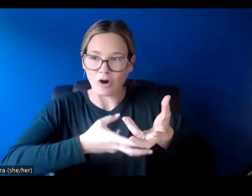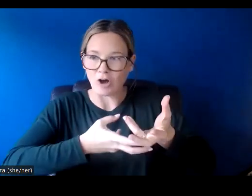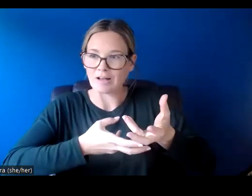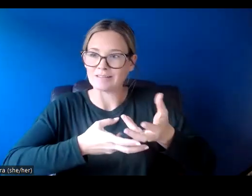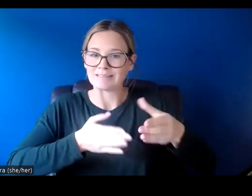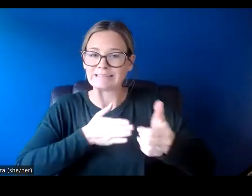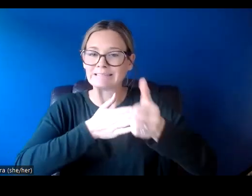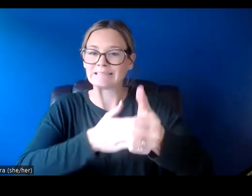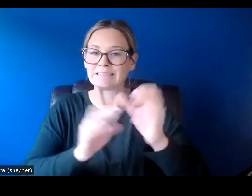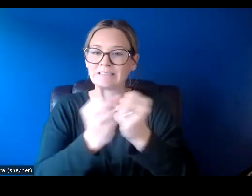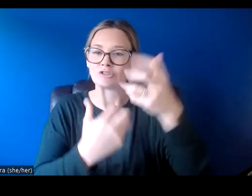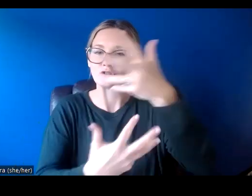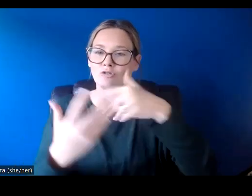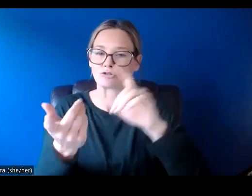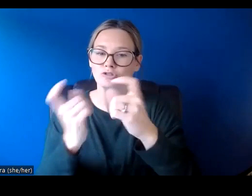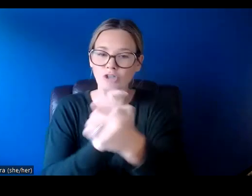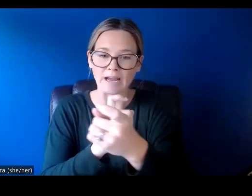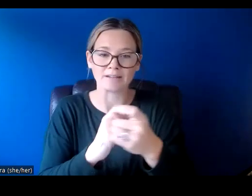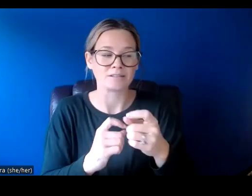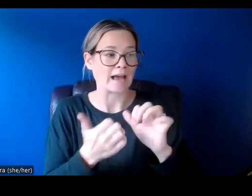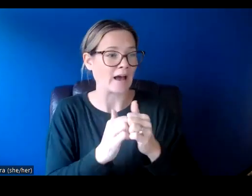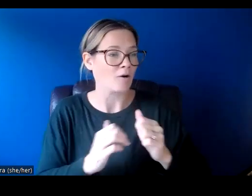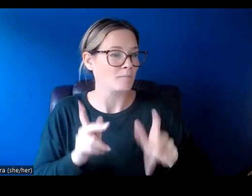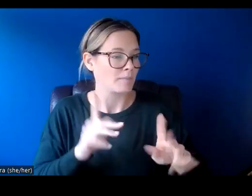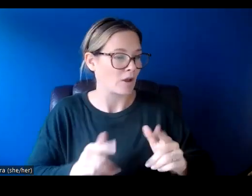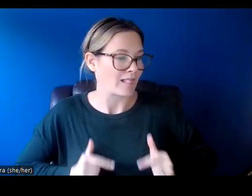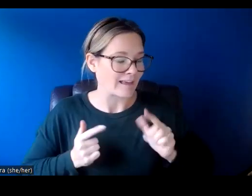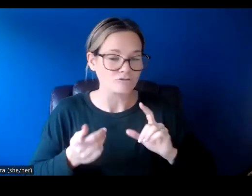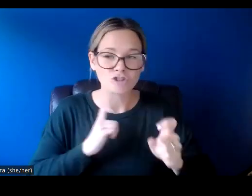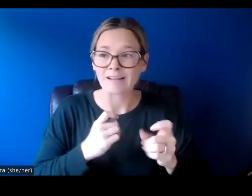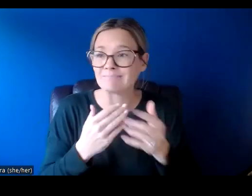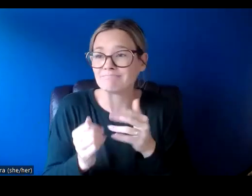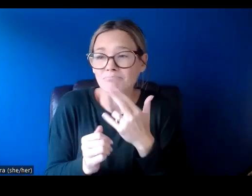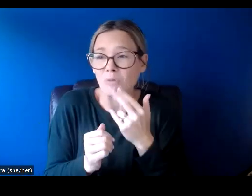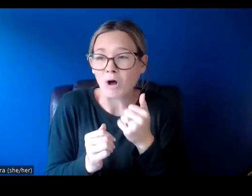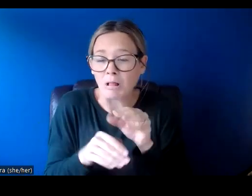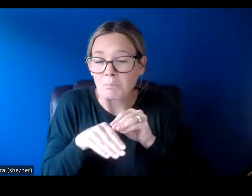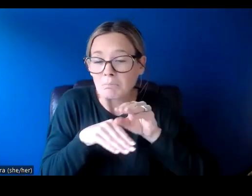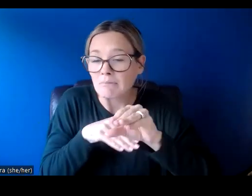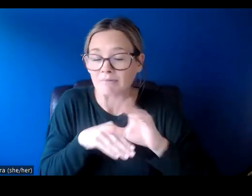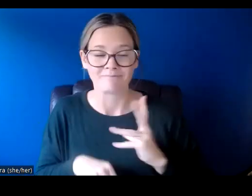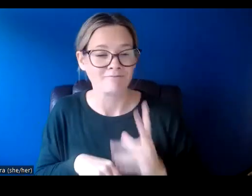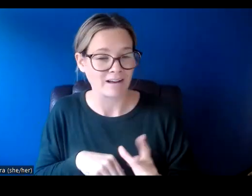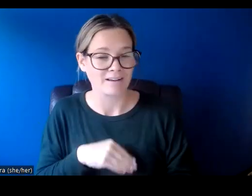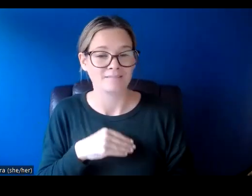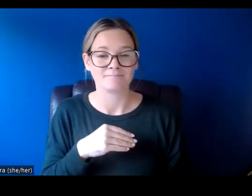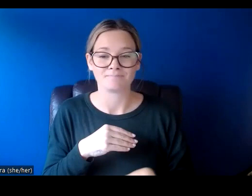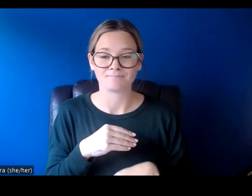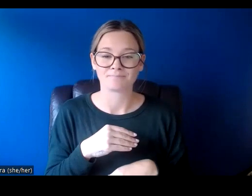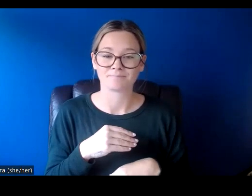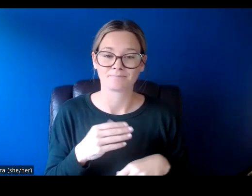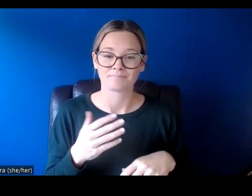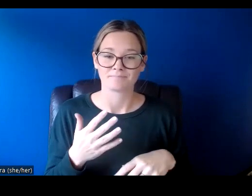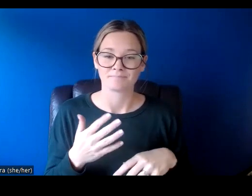Investigate and develop a project that could transform people's lives, even if on a small scale. And explore art as